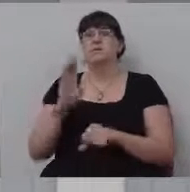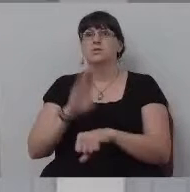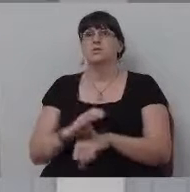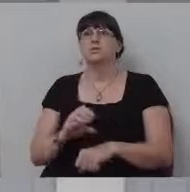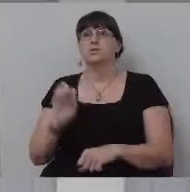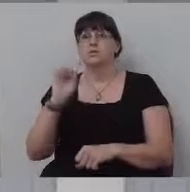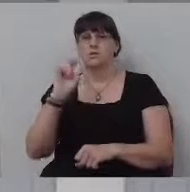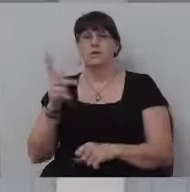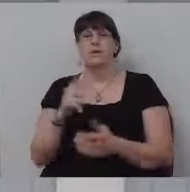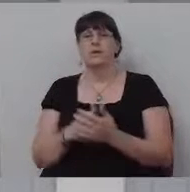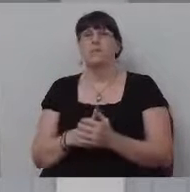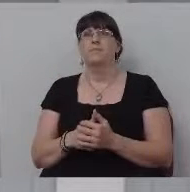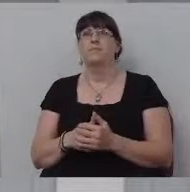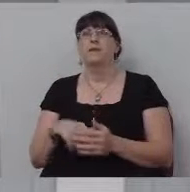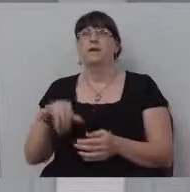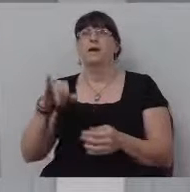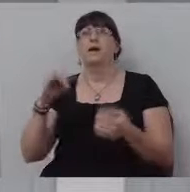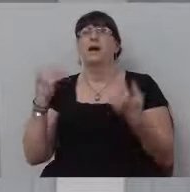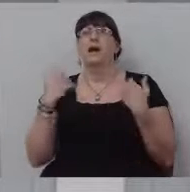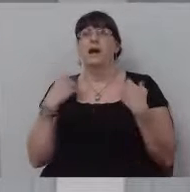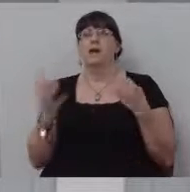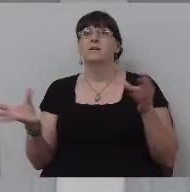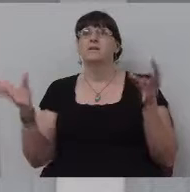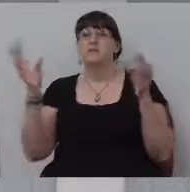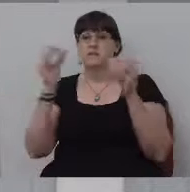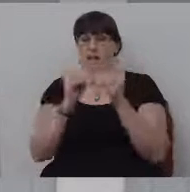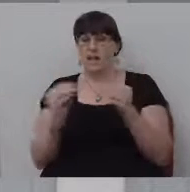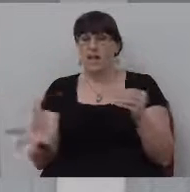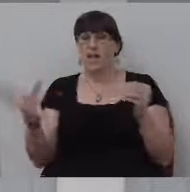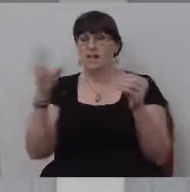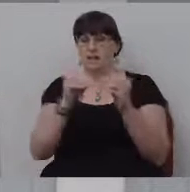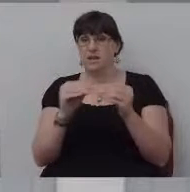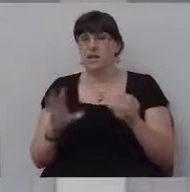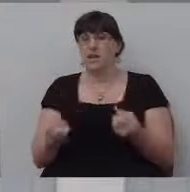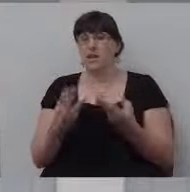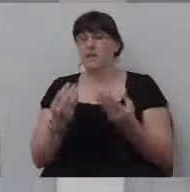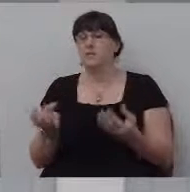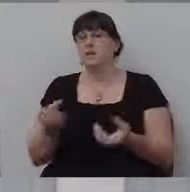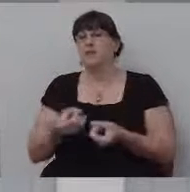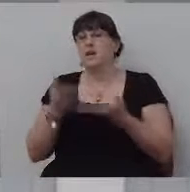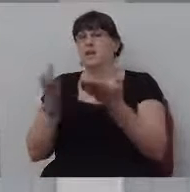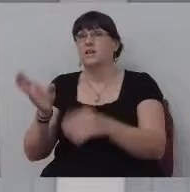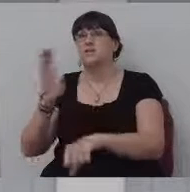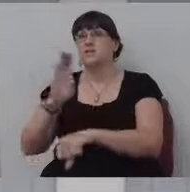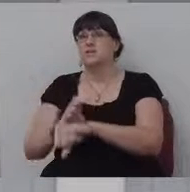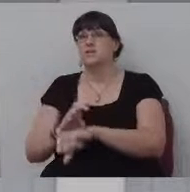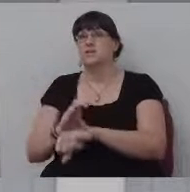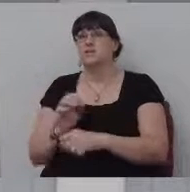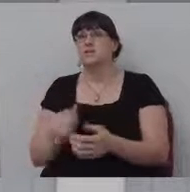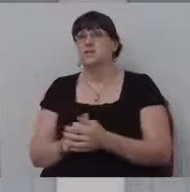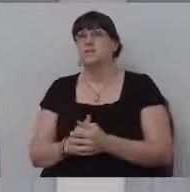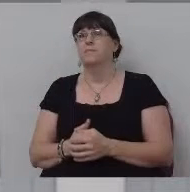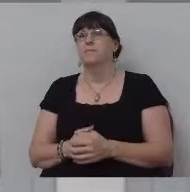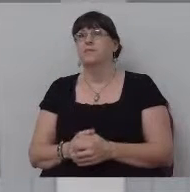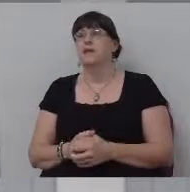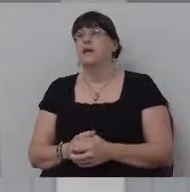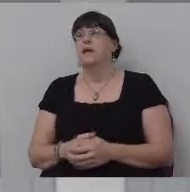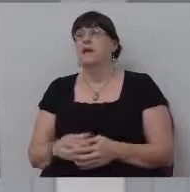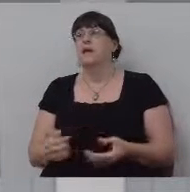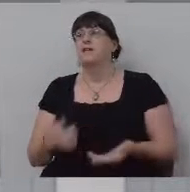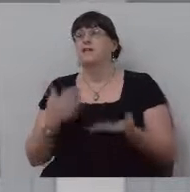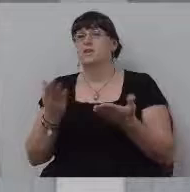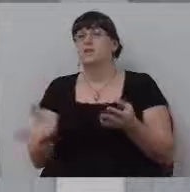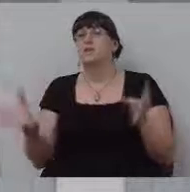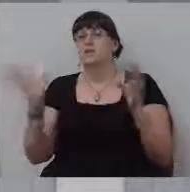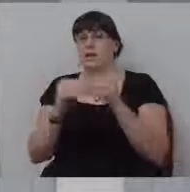I'll tell you what, I'll add up how much money I give to church this month, and you add up how much money you give to your tavern this month.